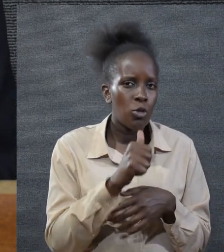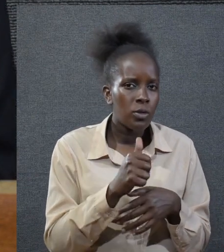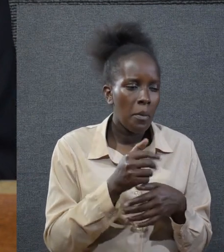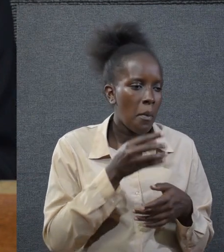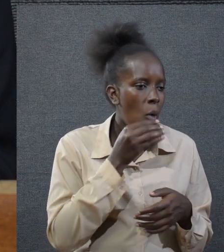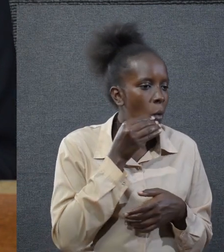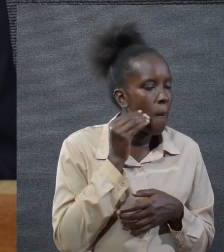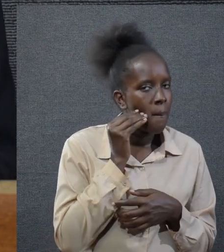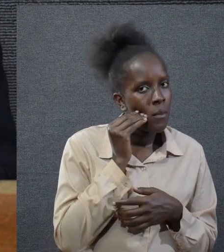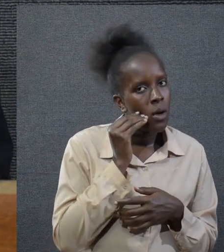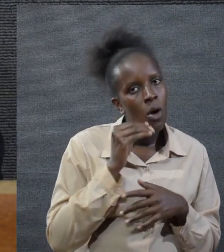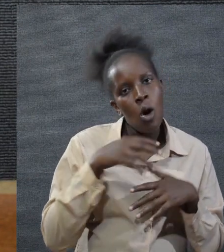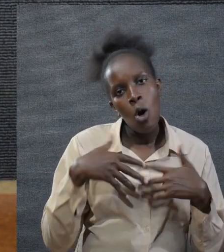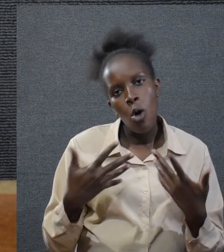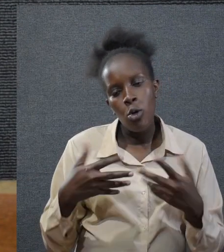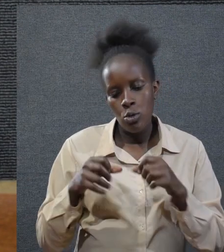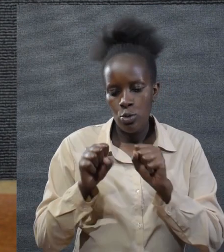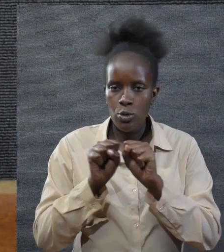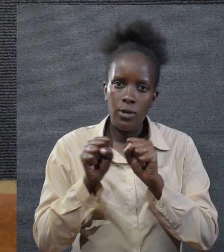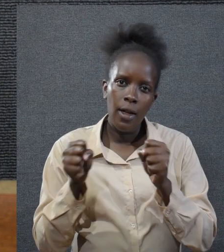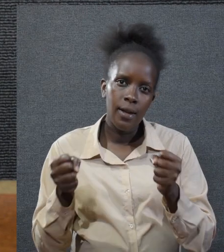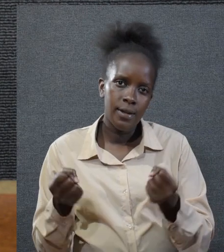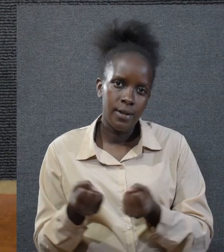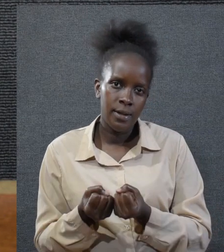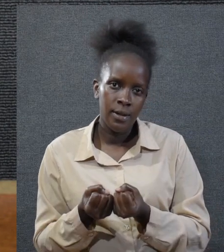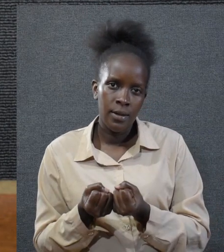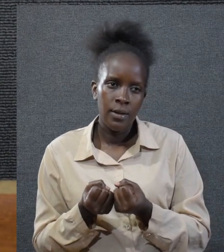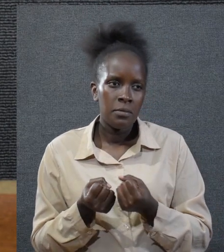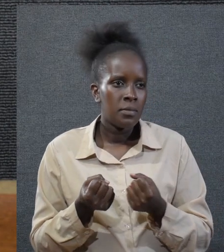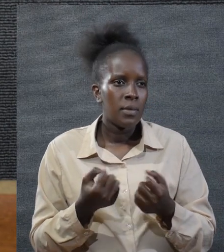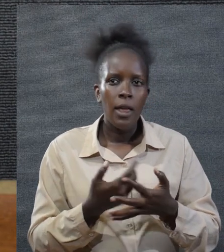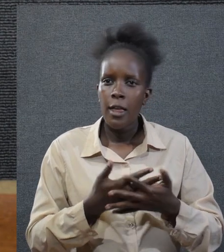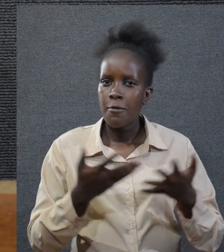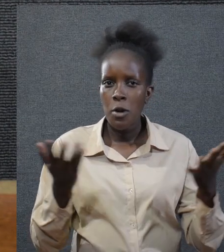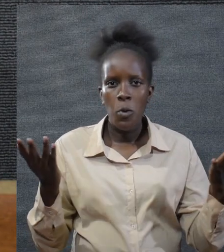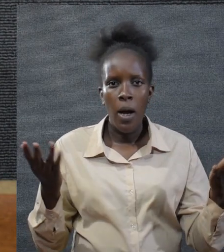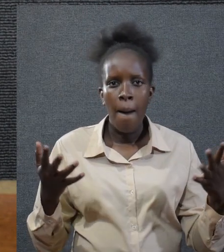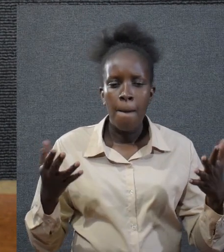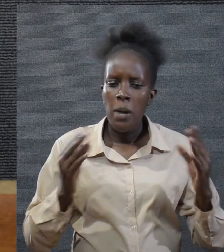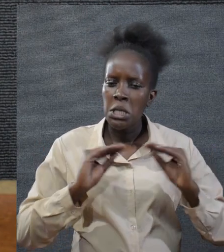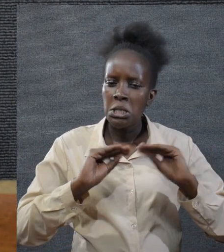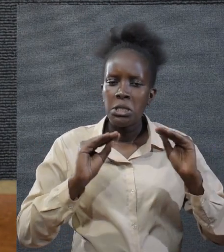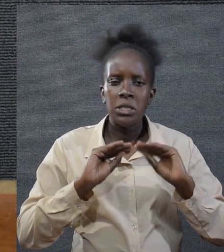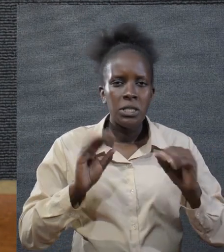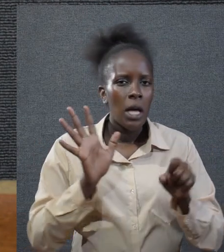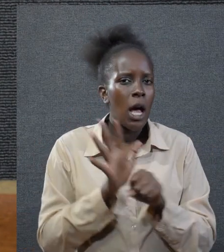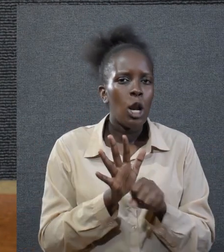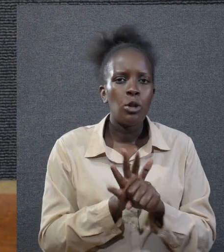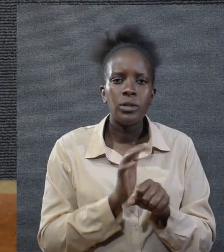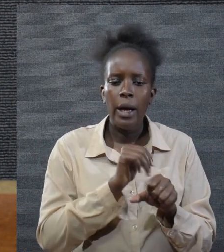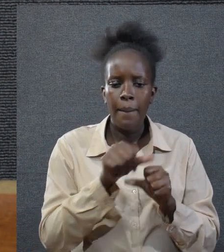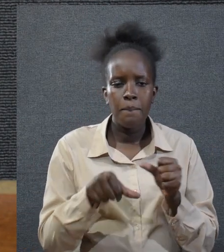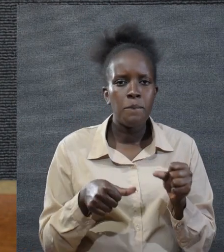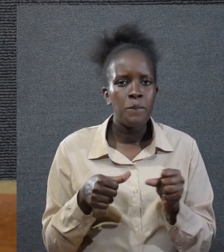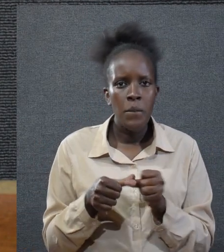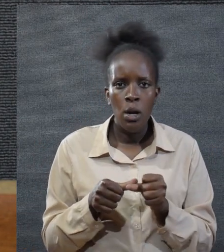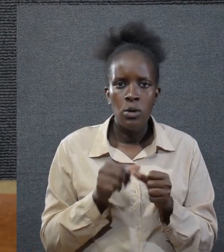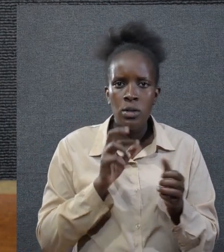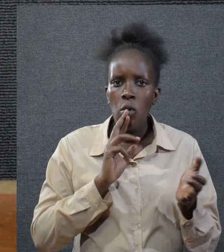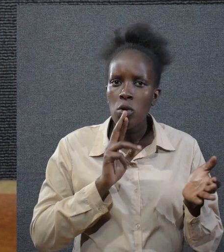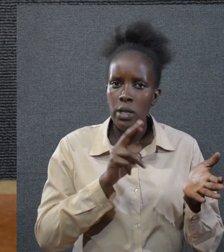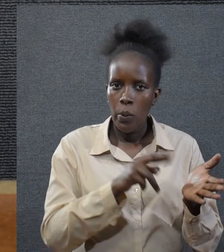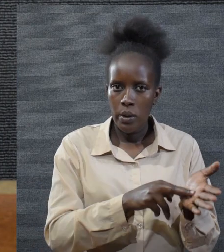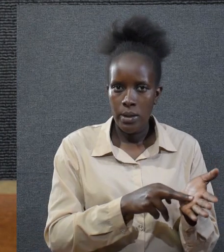neither the home nor society at large teaches much